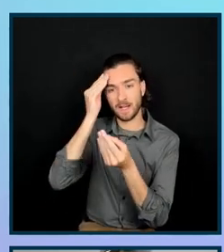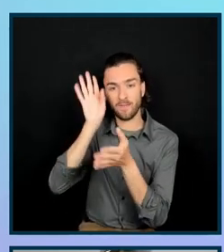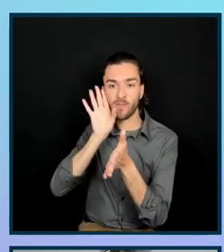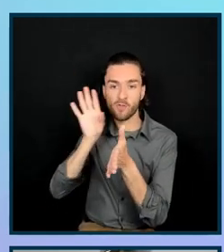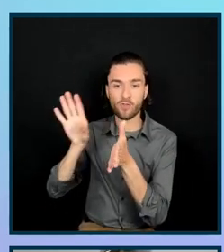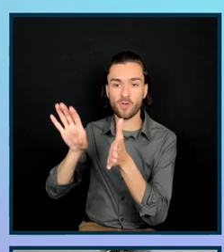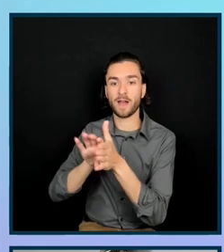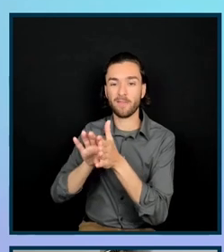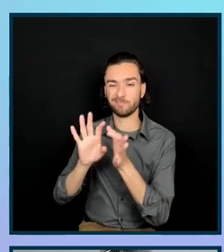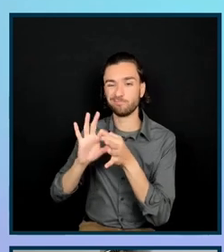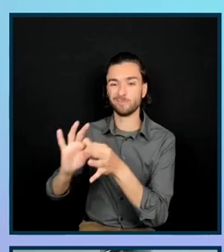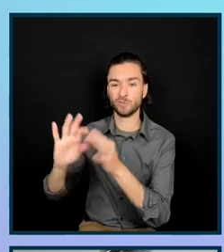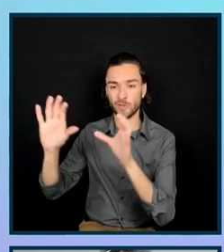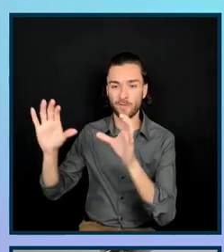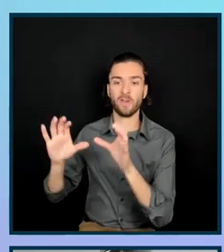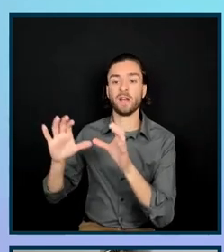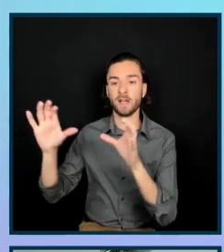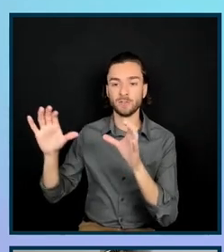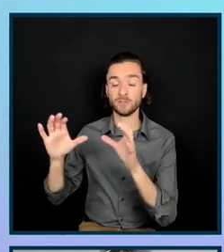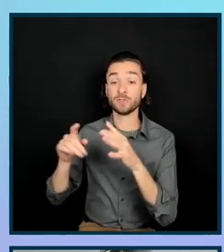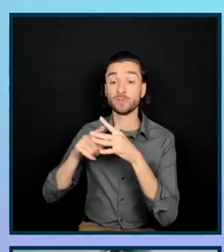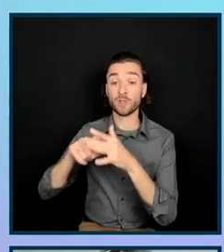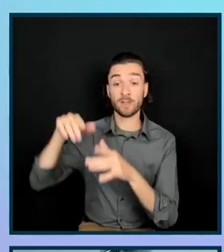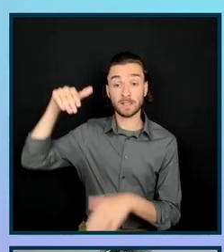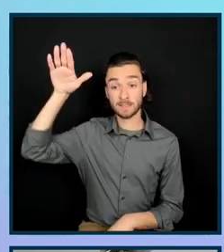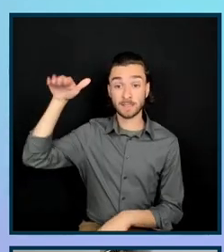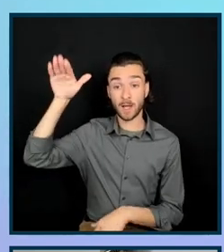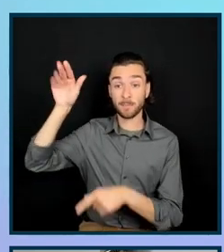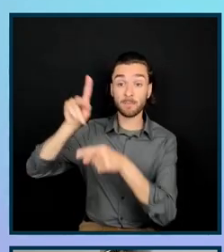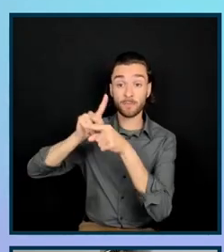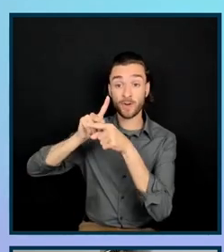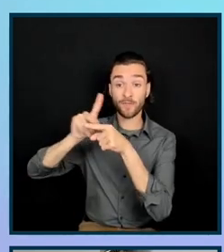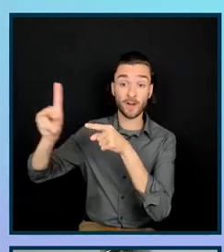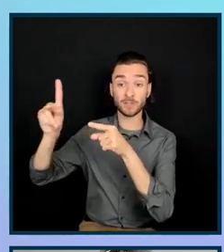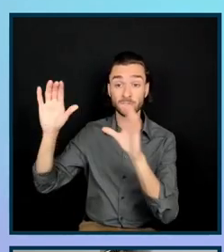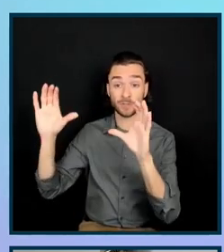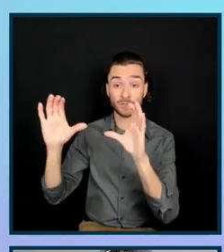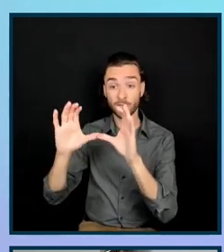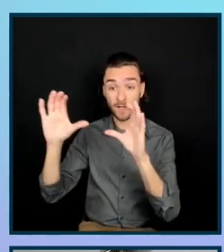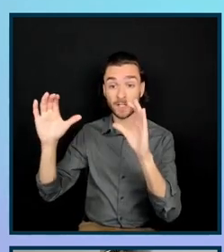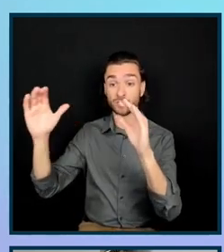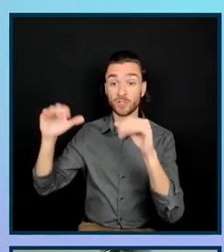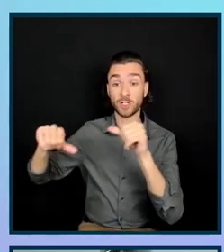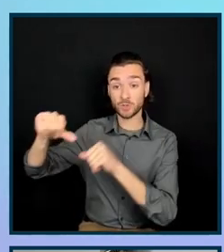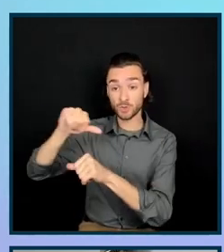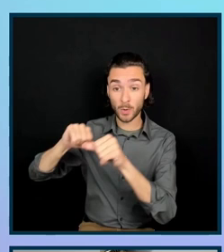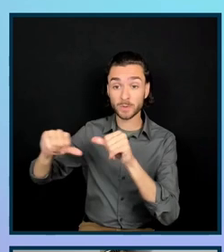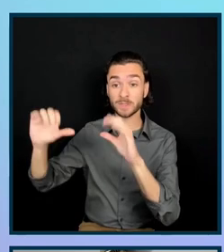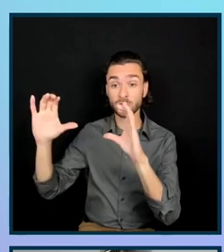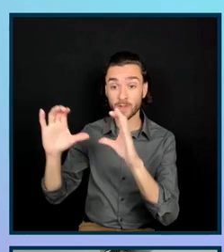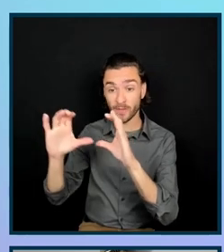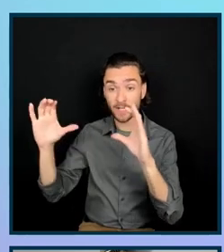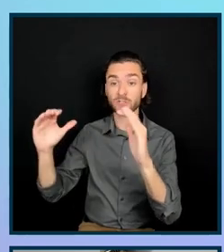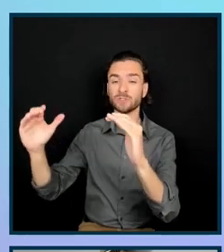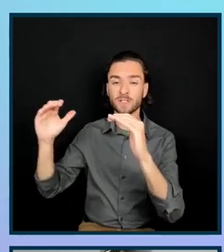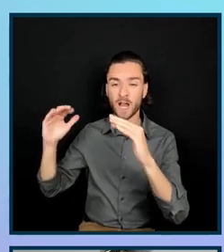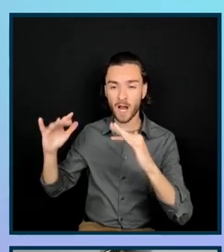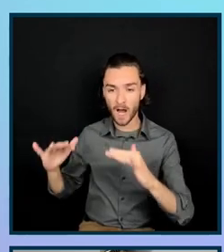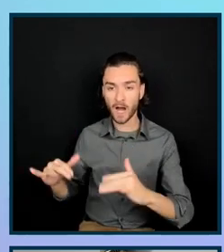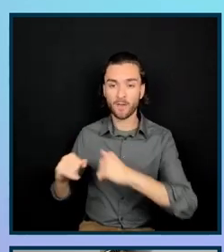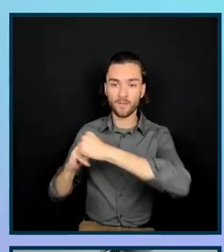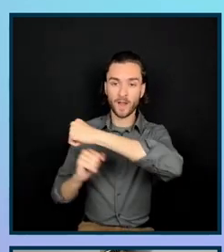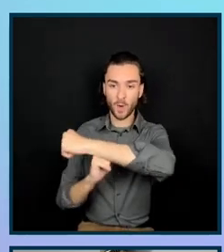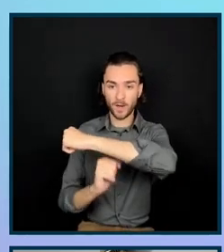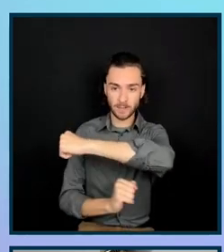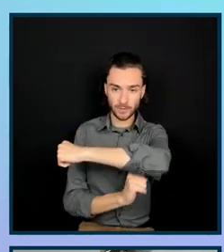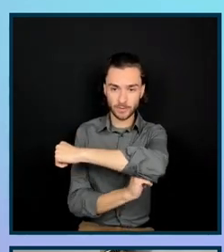side, it starts from top to bottom. Professional certifications, associate certifications, all the way down to foundational. And then on the